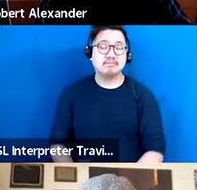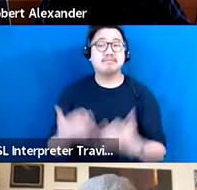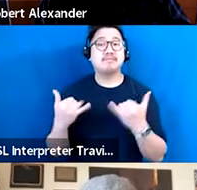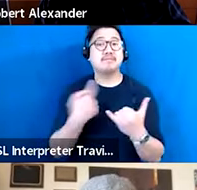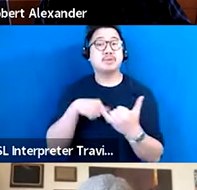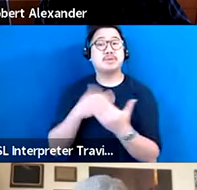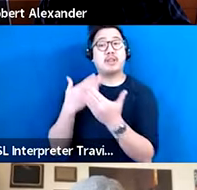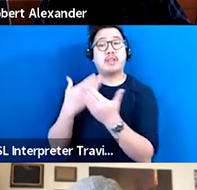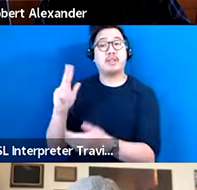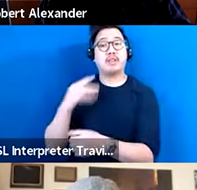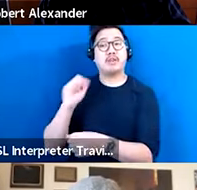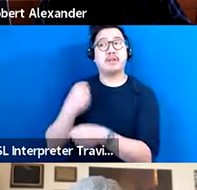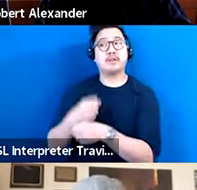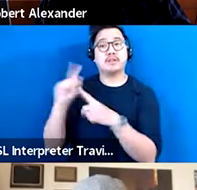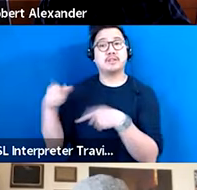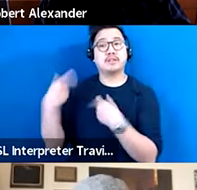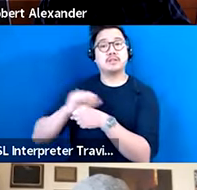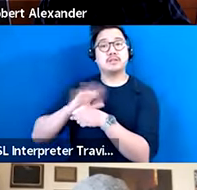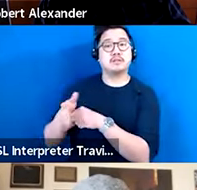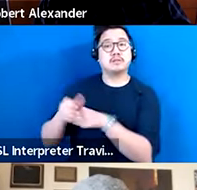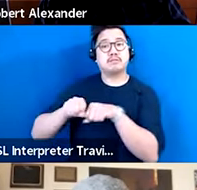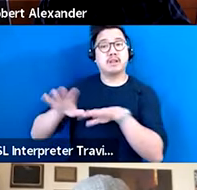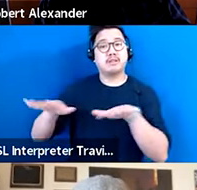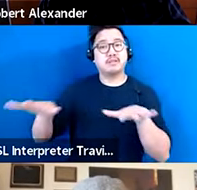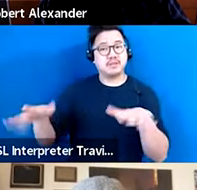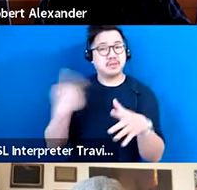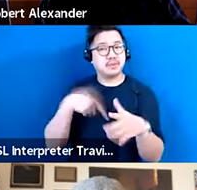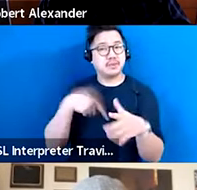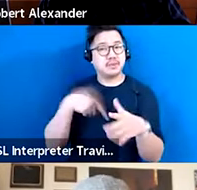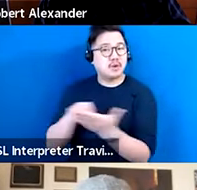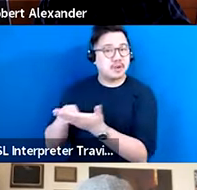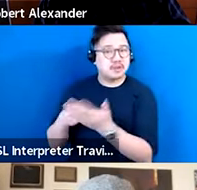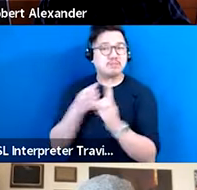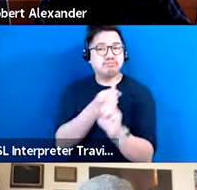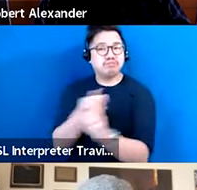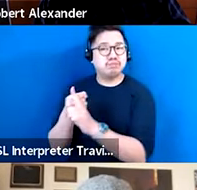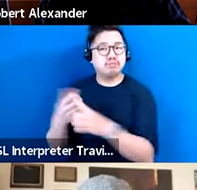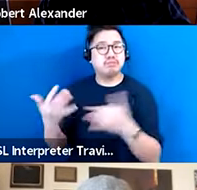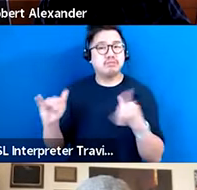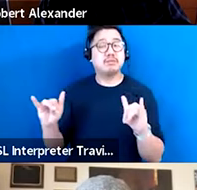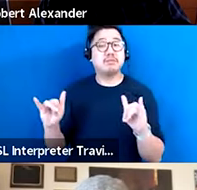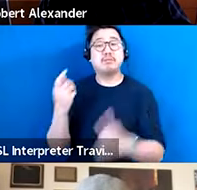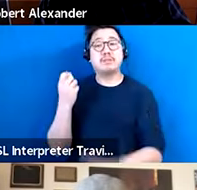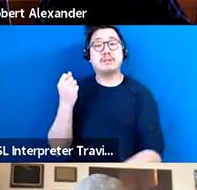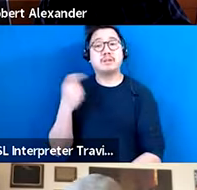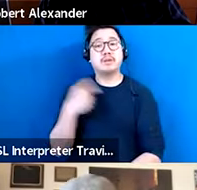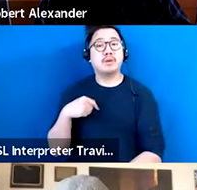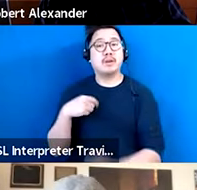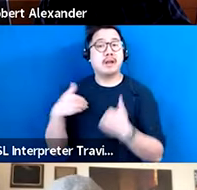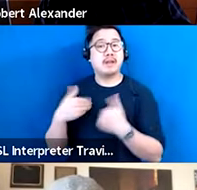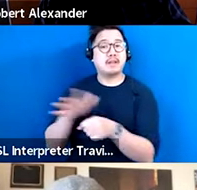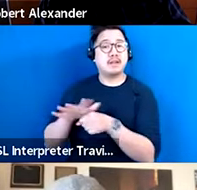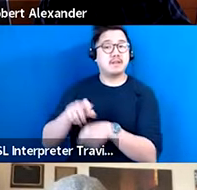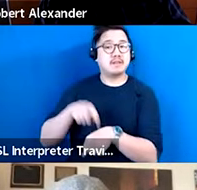year three since the shutdowns, these impacts continue. But we have had enough time and we have enough data